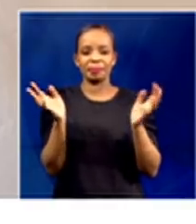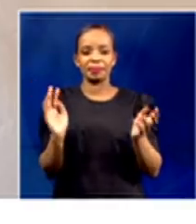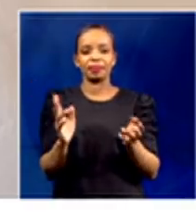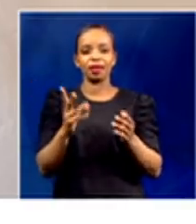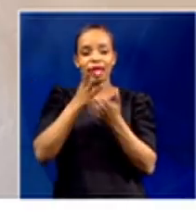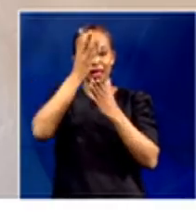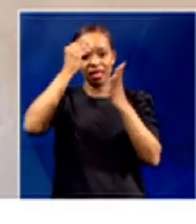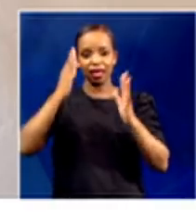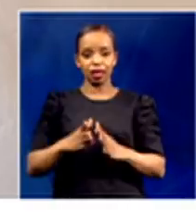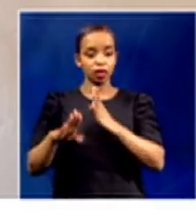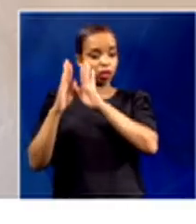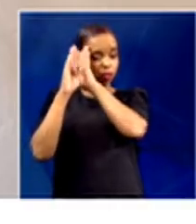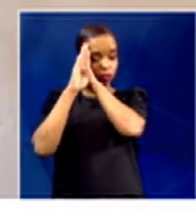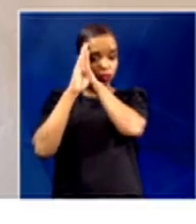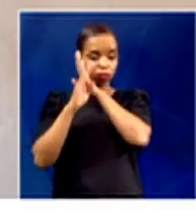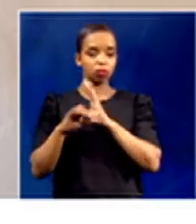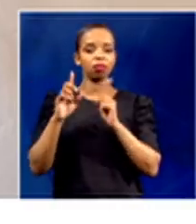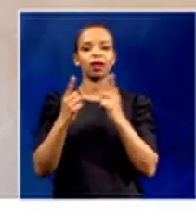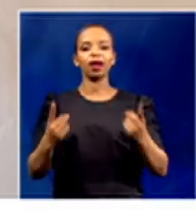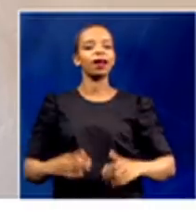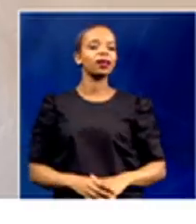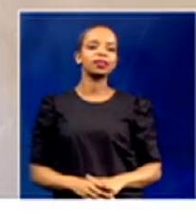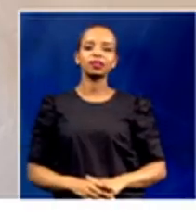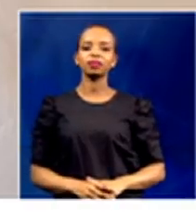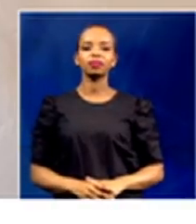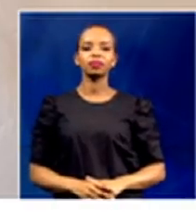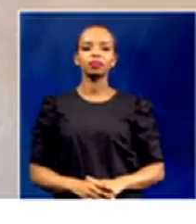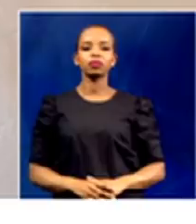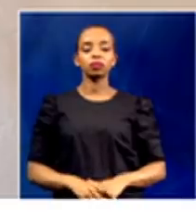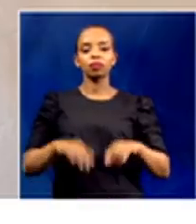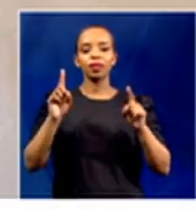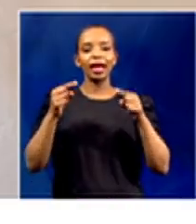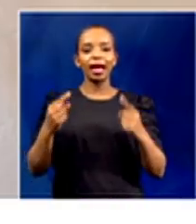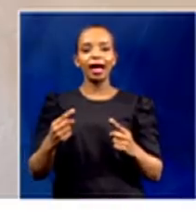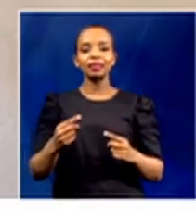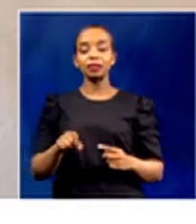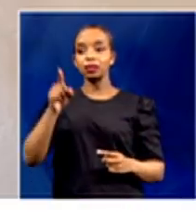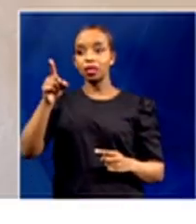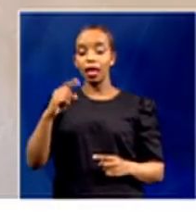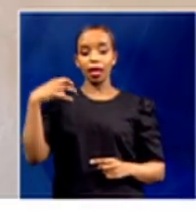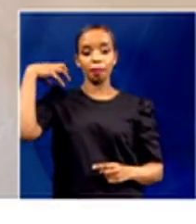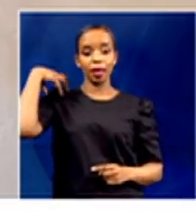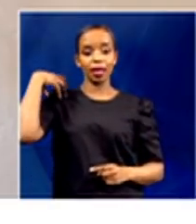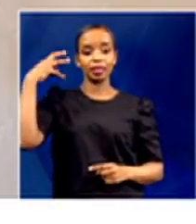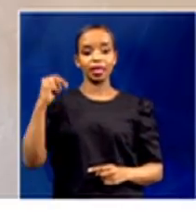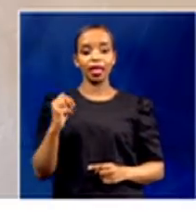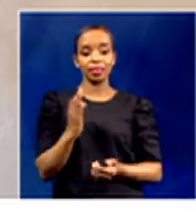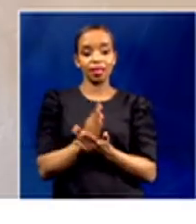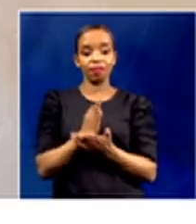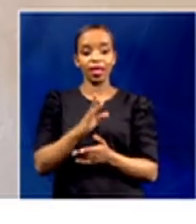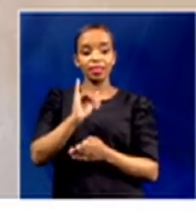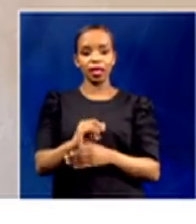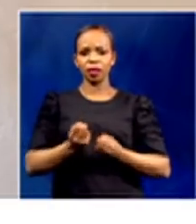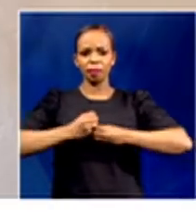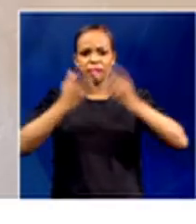are not back in school now. It can't be that the minister closes her eyes and ears to the fact that many great